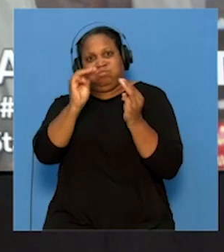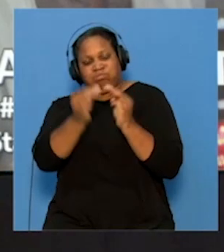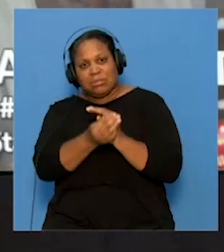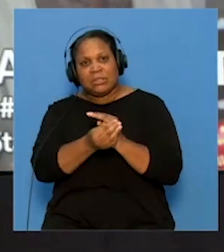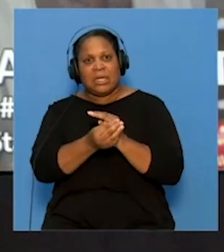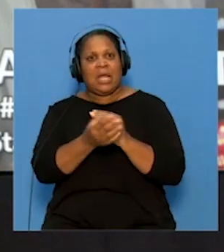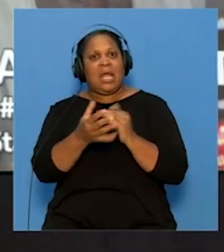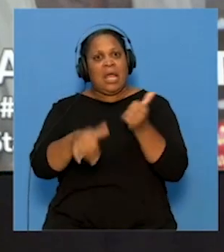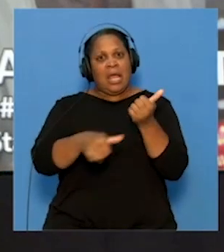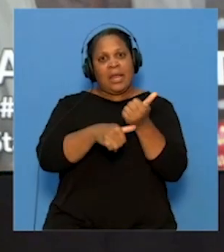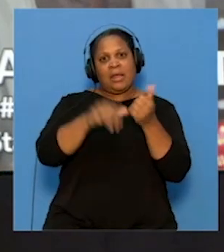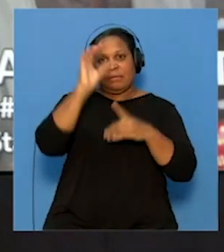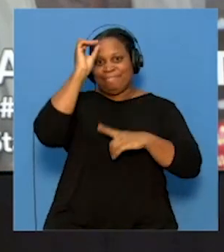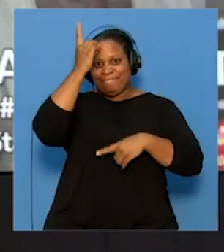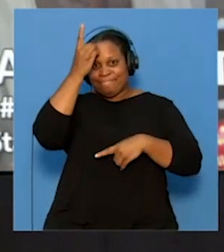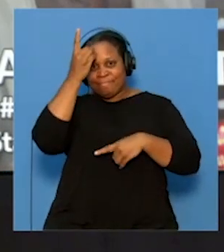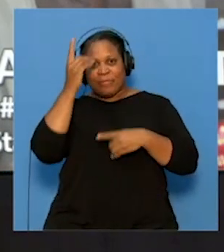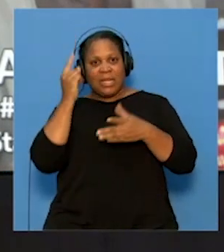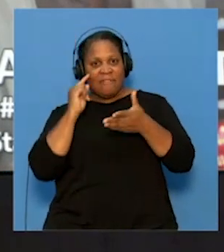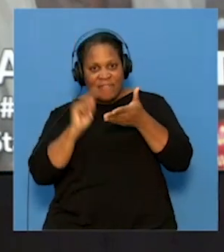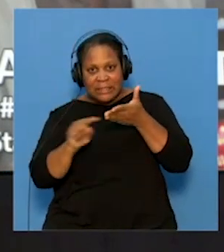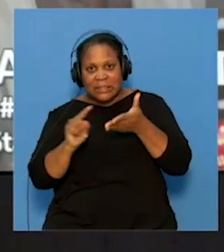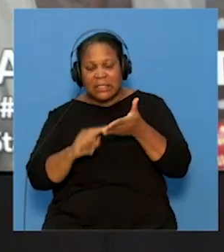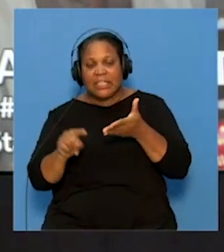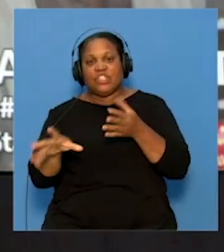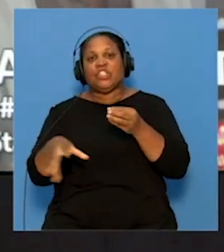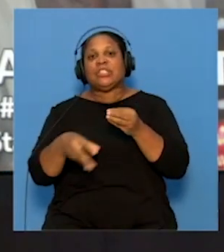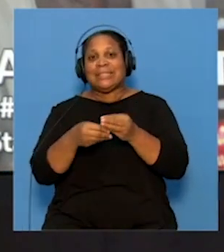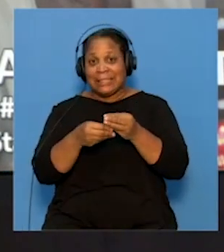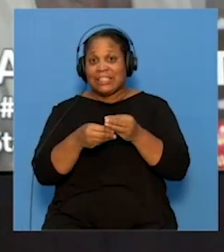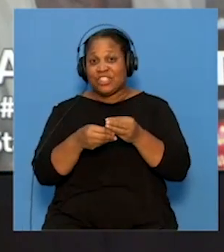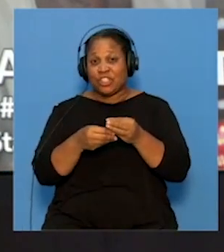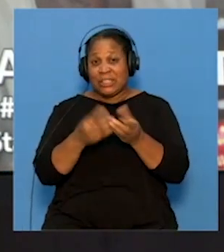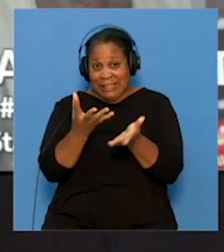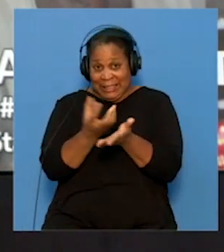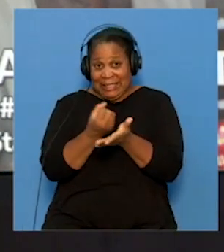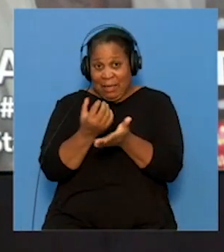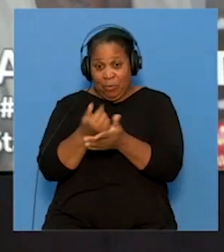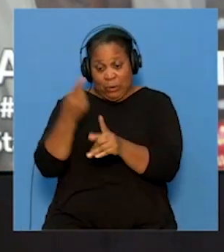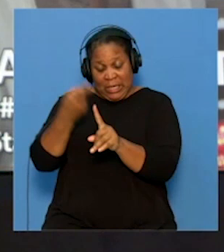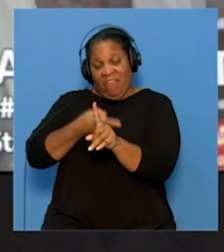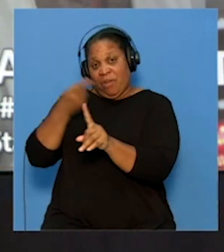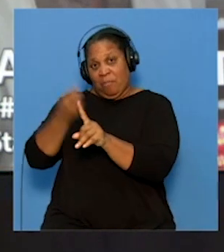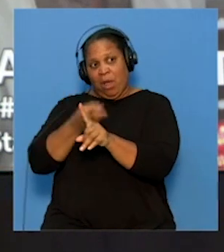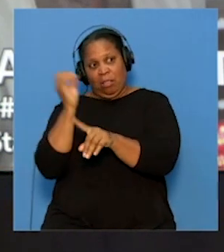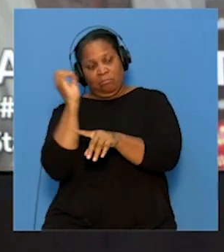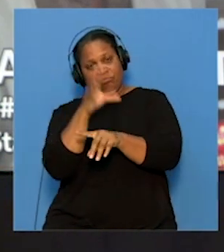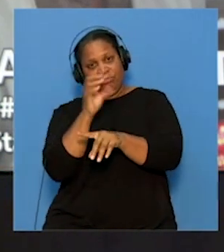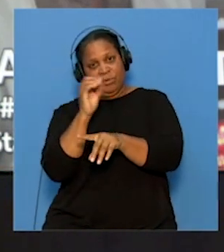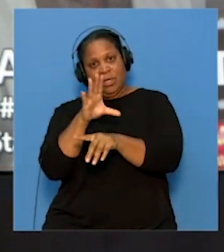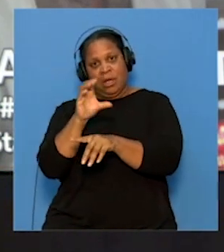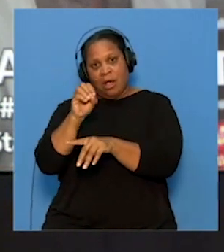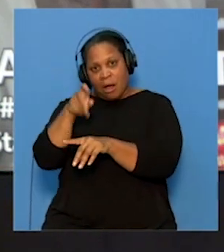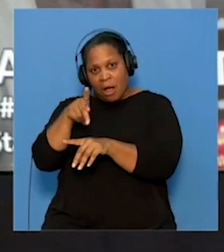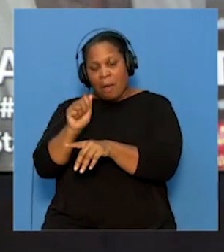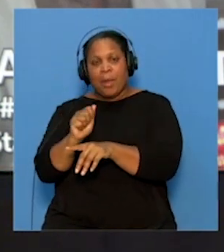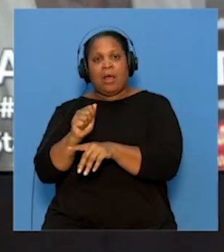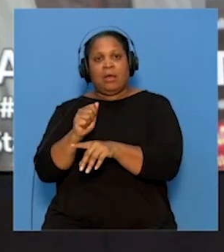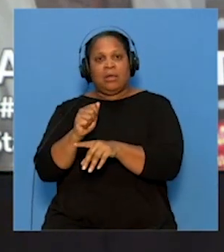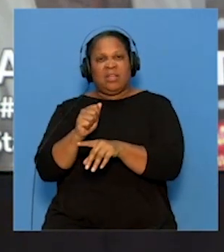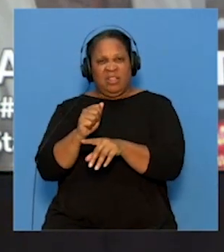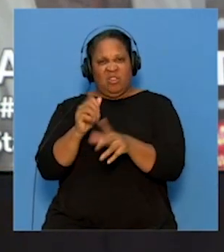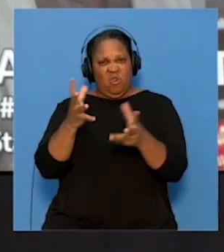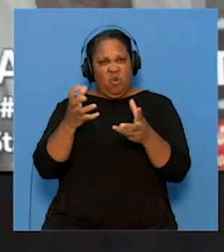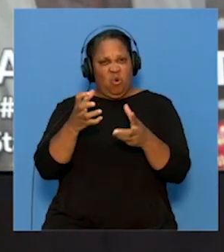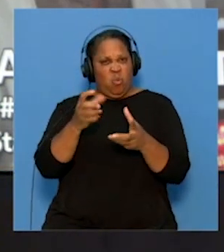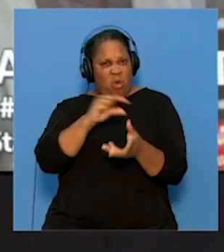epidemiological investigations. In addition, samples each month will be sent to CARFA for sequencing verification